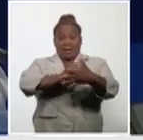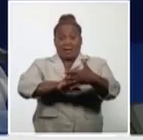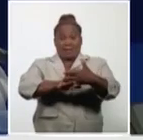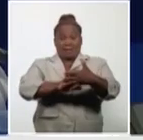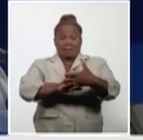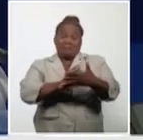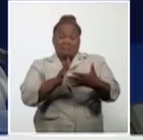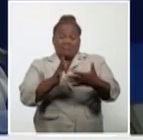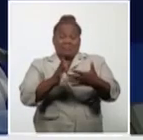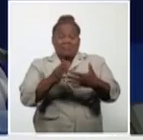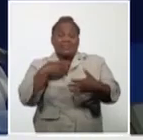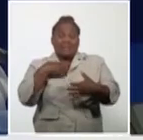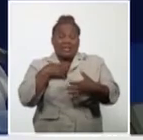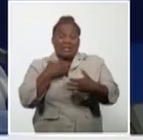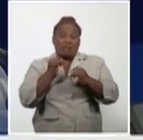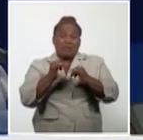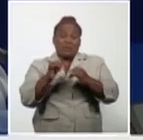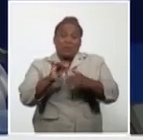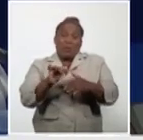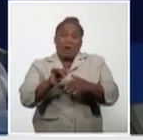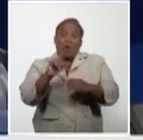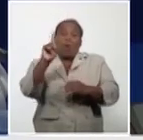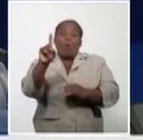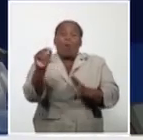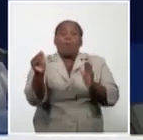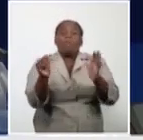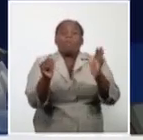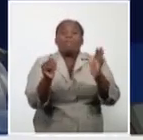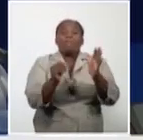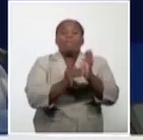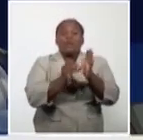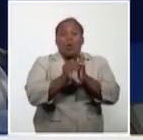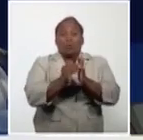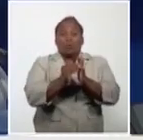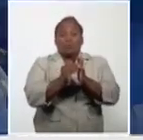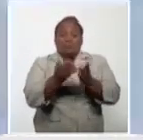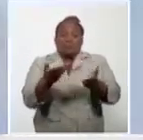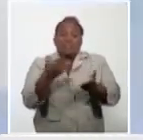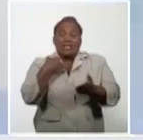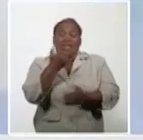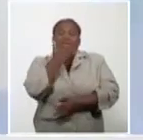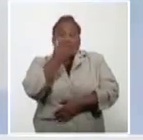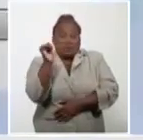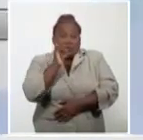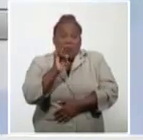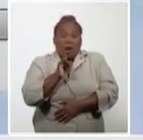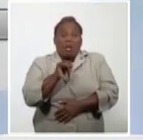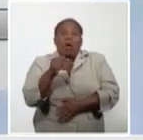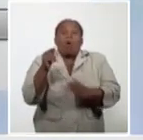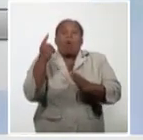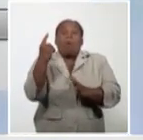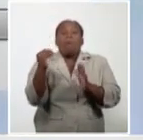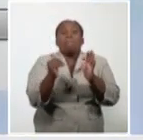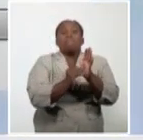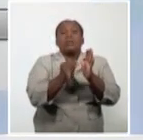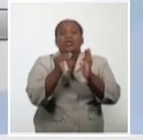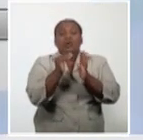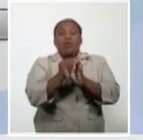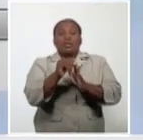the world, reports 1,339,450